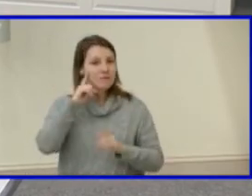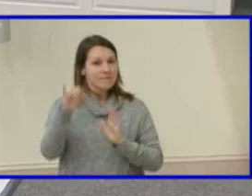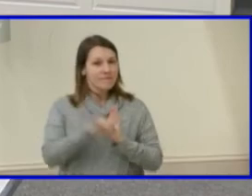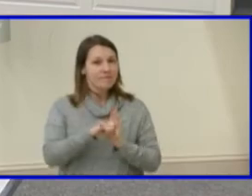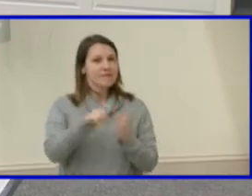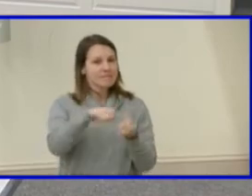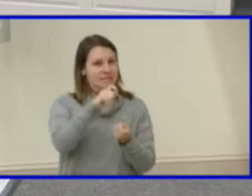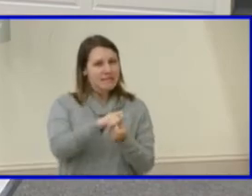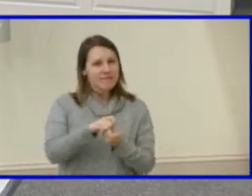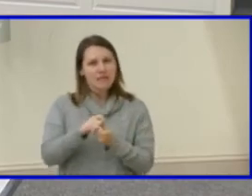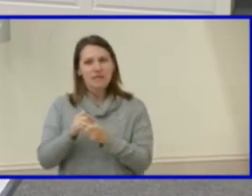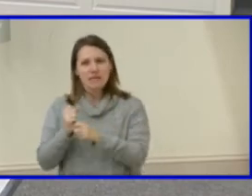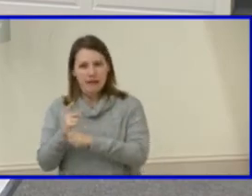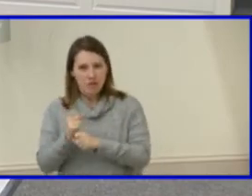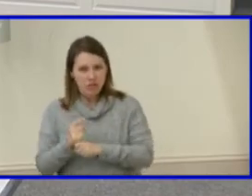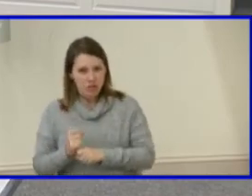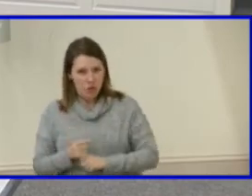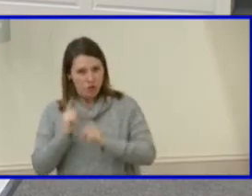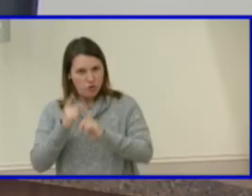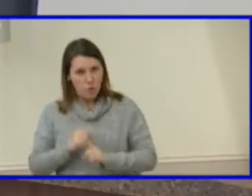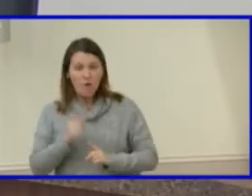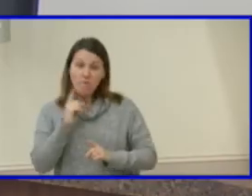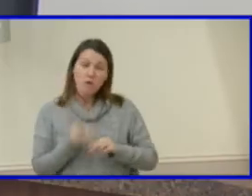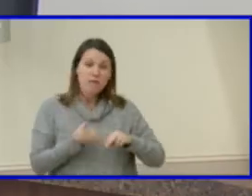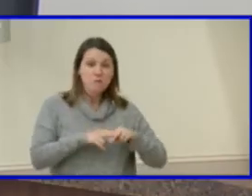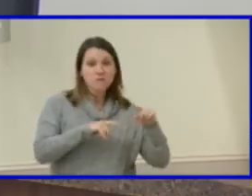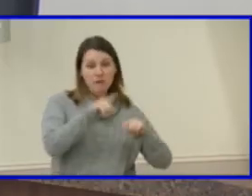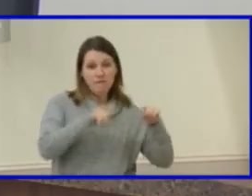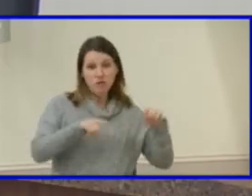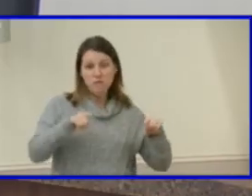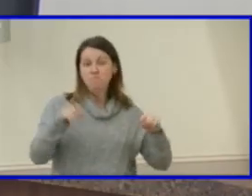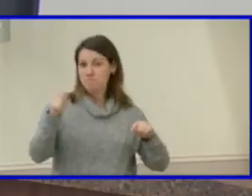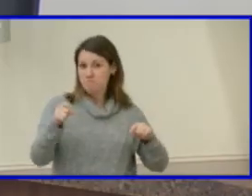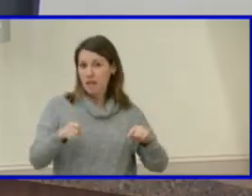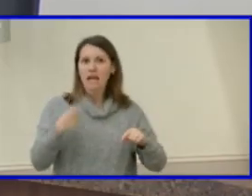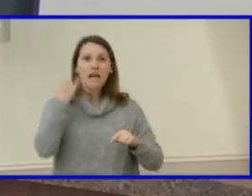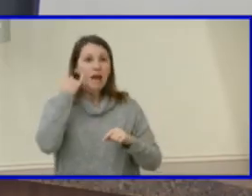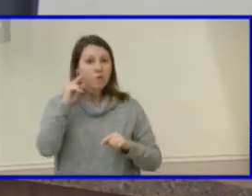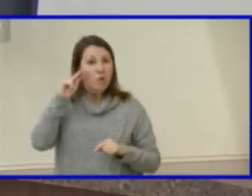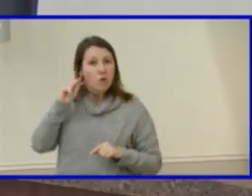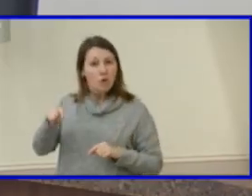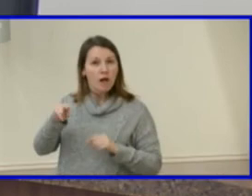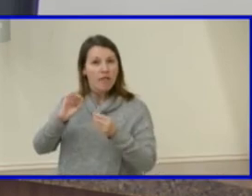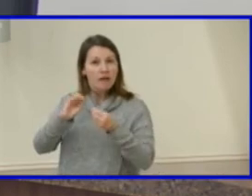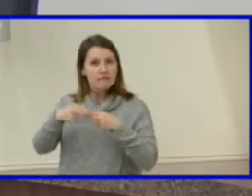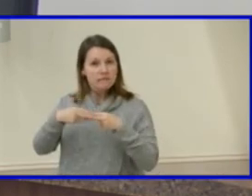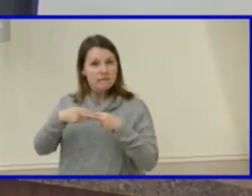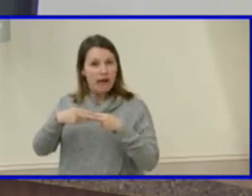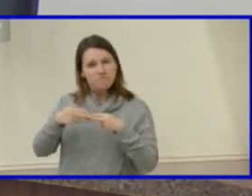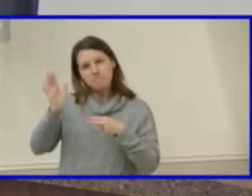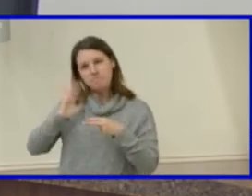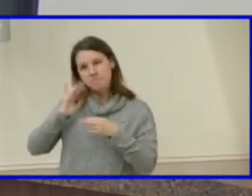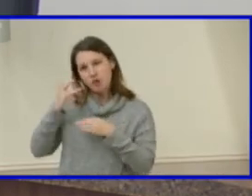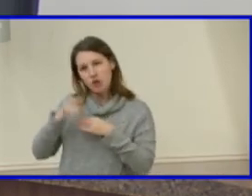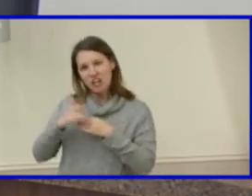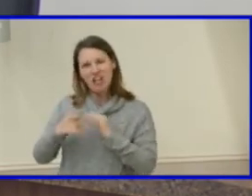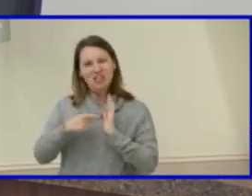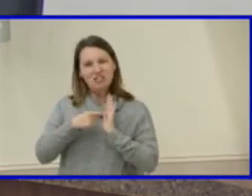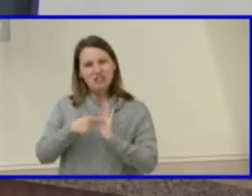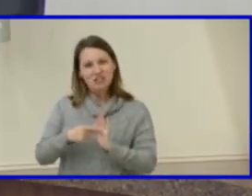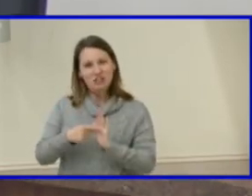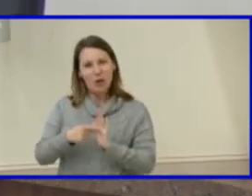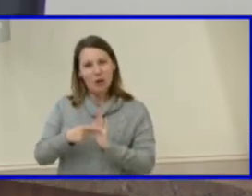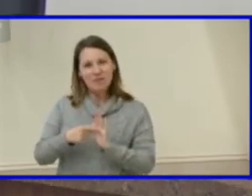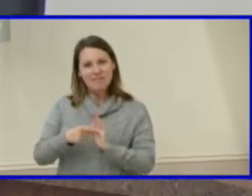year to year goals, we're increasing our diversity. think when you look at the slide that was showed early in the presentation, and it shows the demographics of Henrico